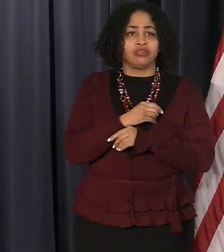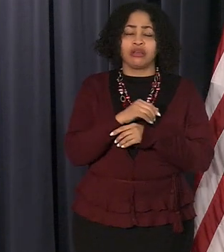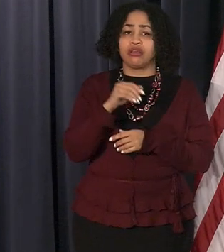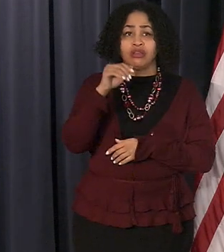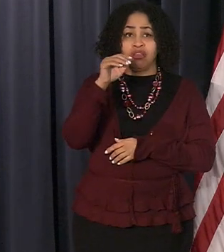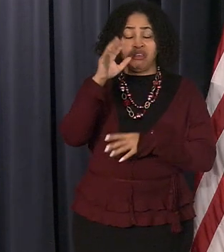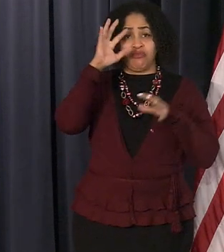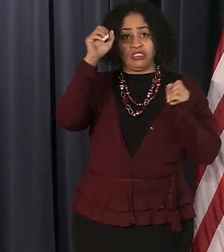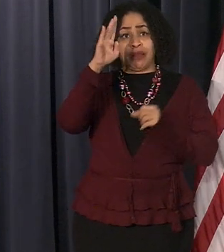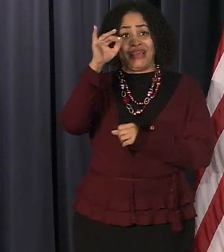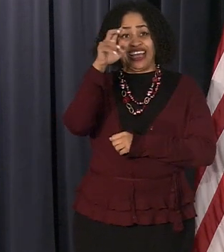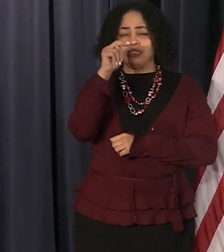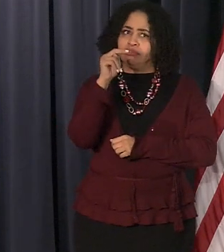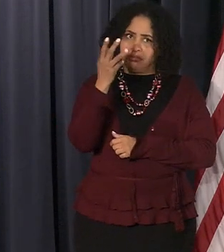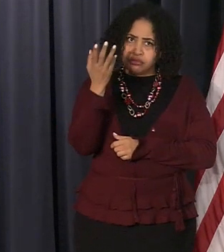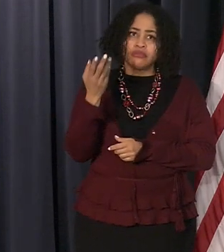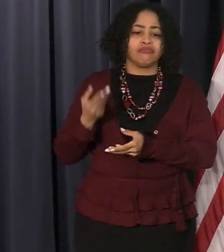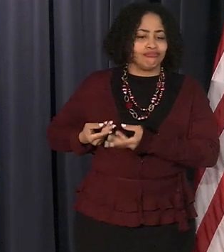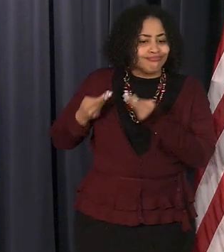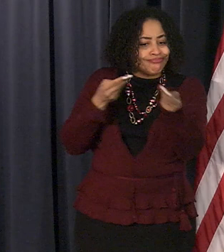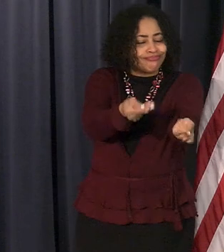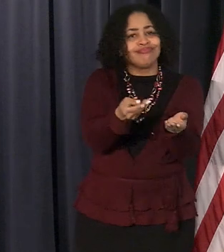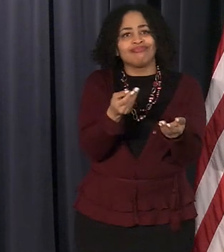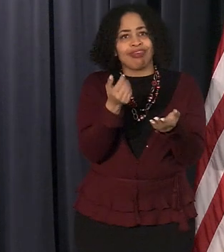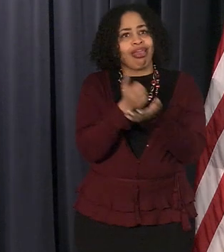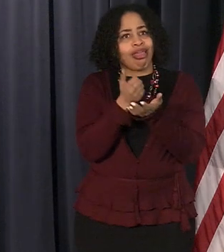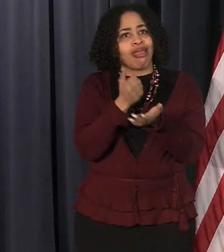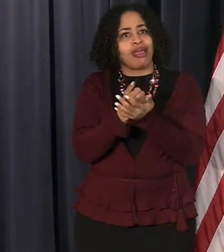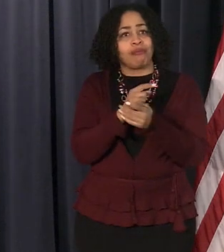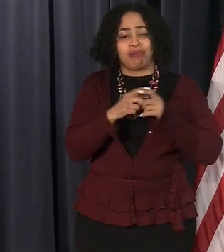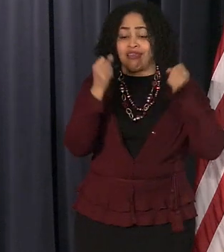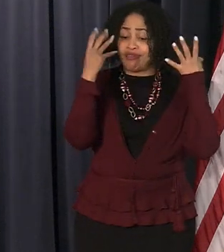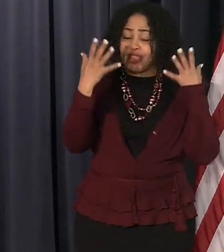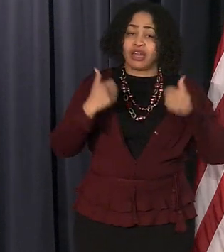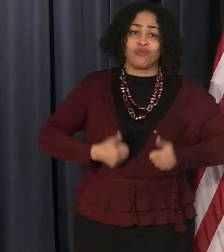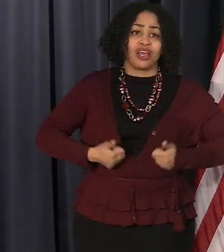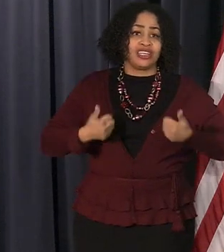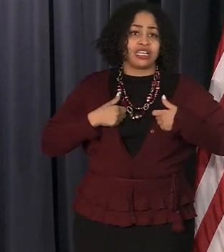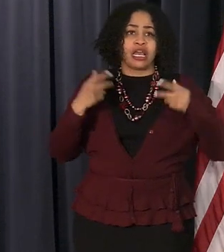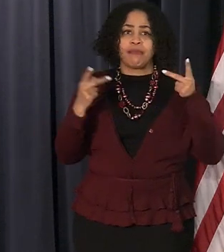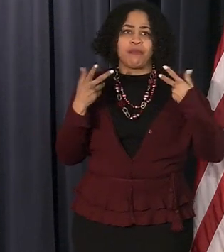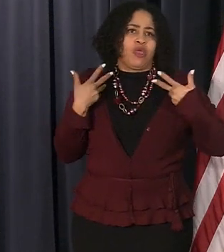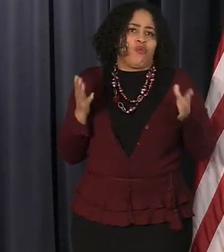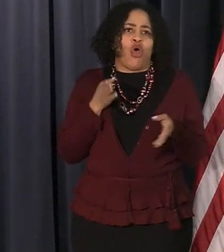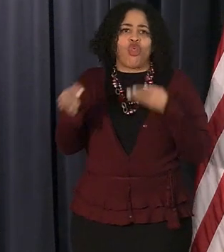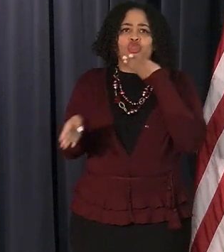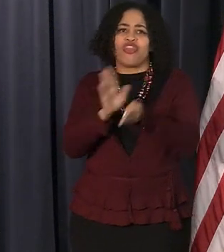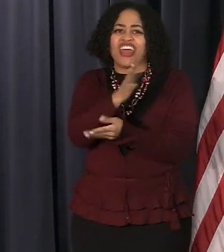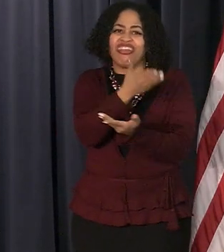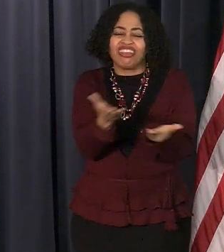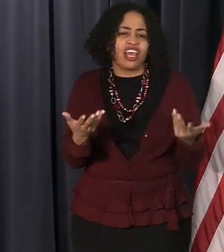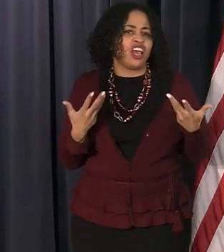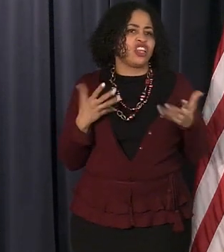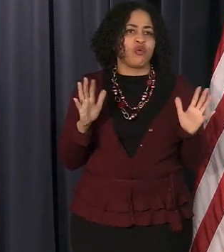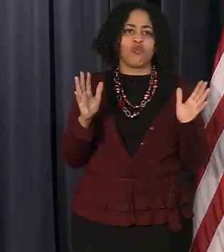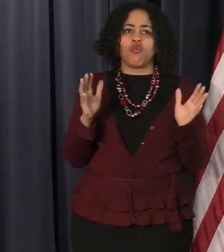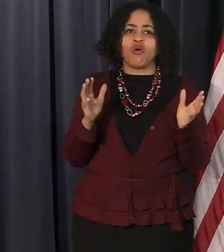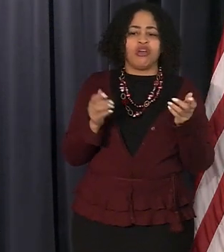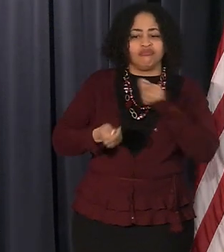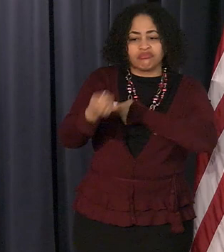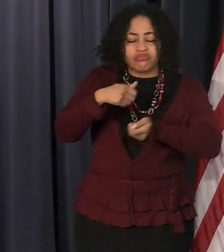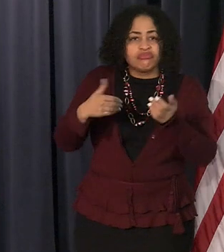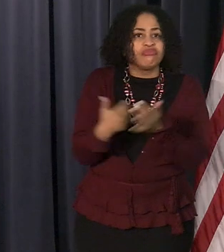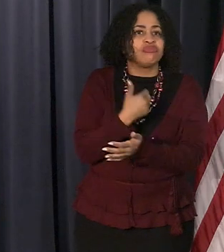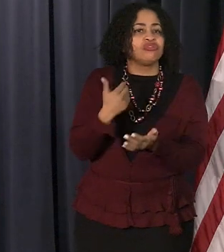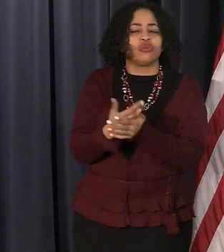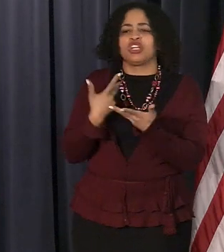to the residents but i've been a lot of these neighborhoods the residents didn't want to throw out all their stuff didn't want to have to get a new furnace didn't want to